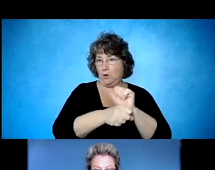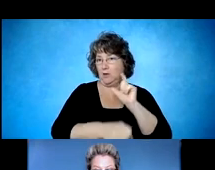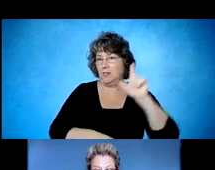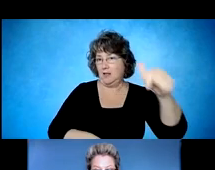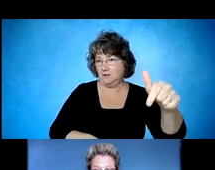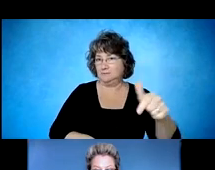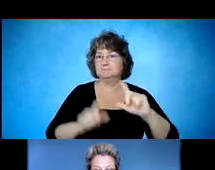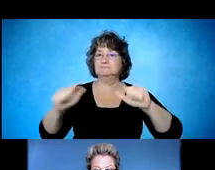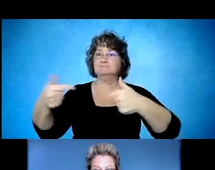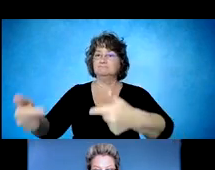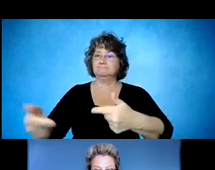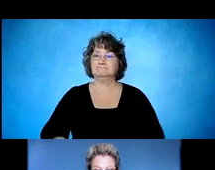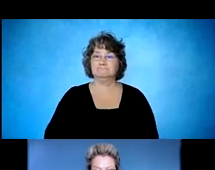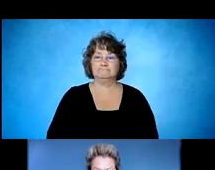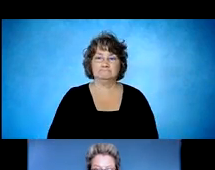Next slide, please.